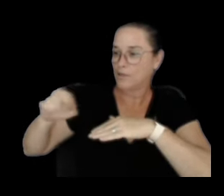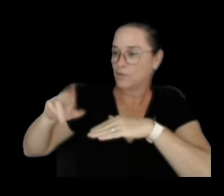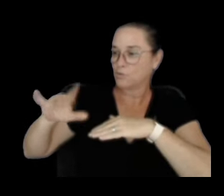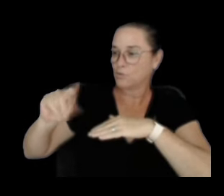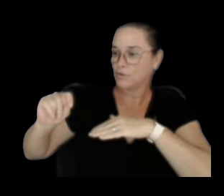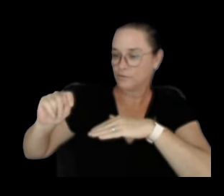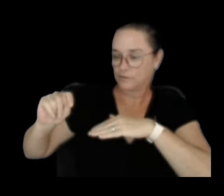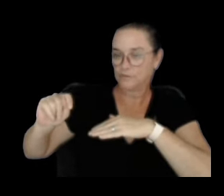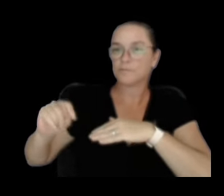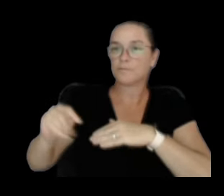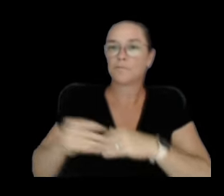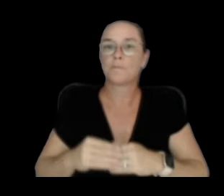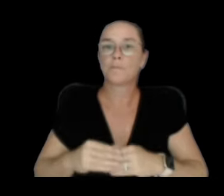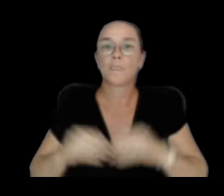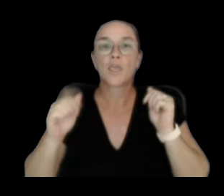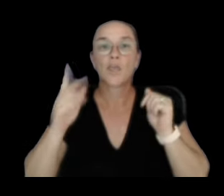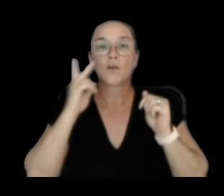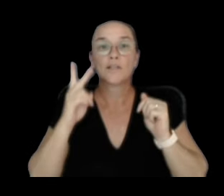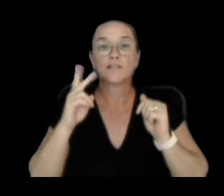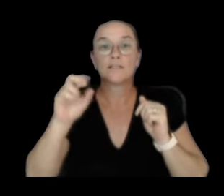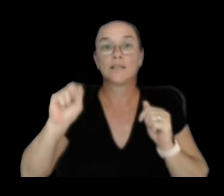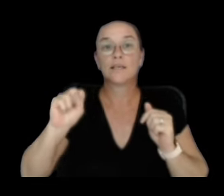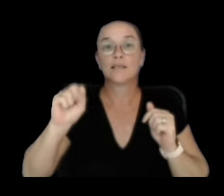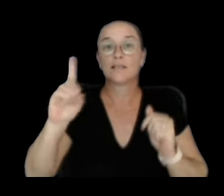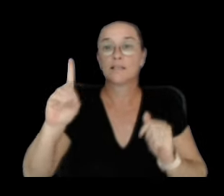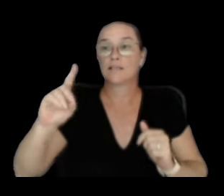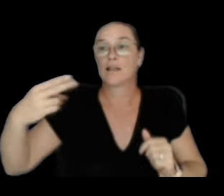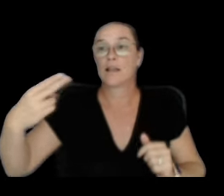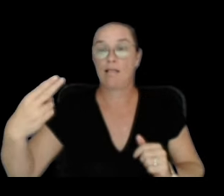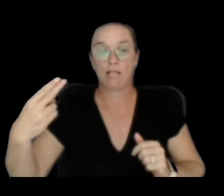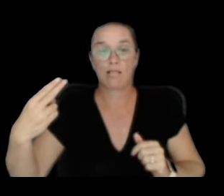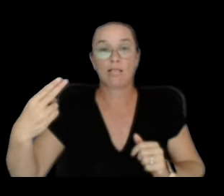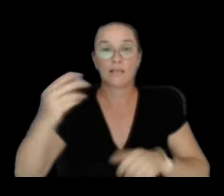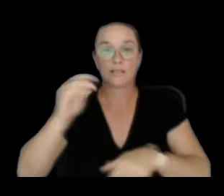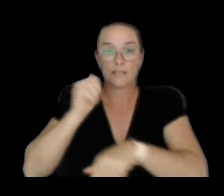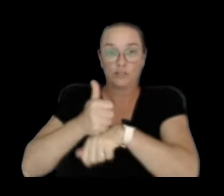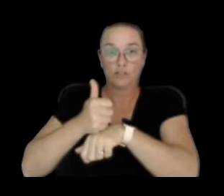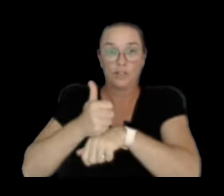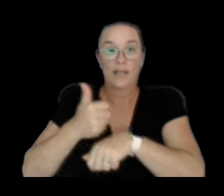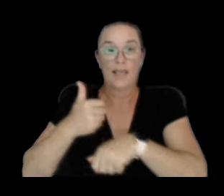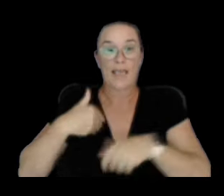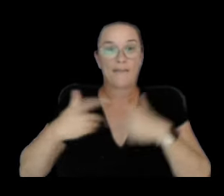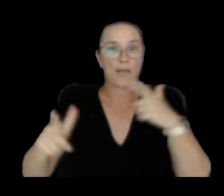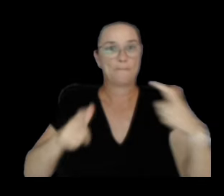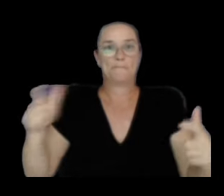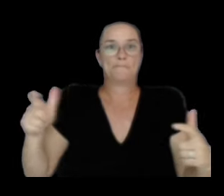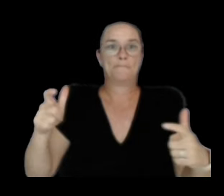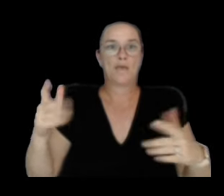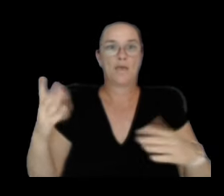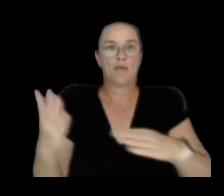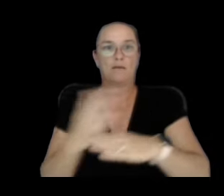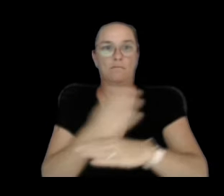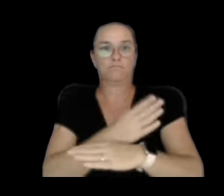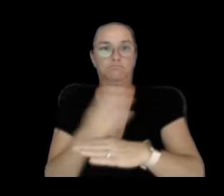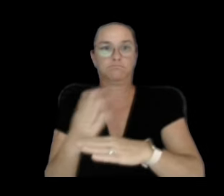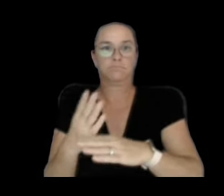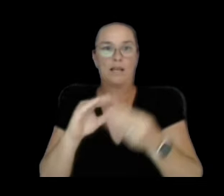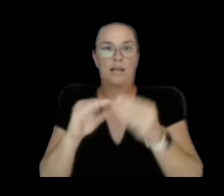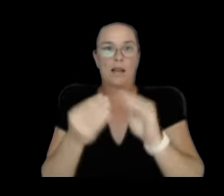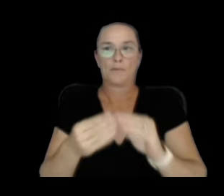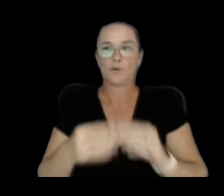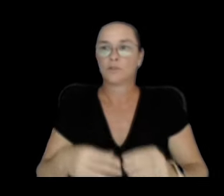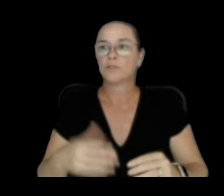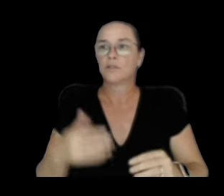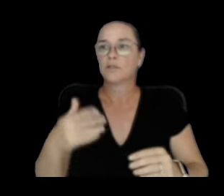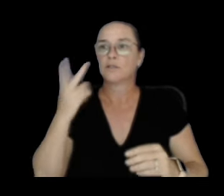visible also in a pattern at Sand Hill, and we're here with a much larger scale. We're showing a similar amount of tilt drop,